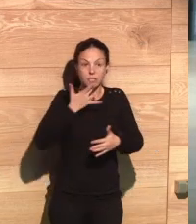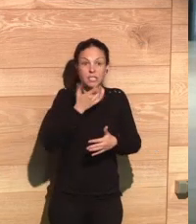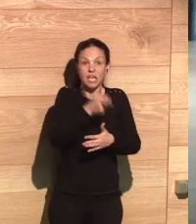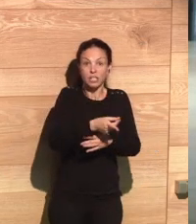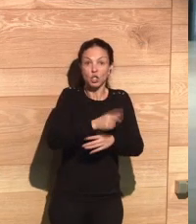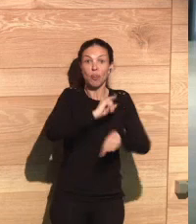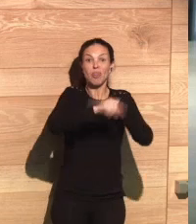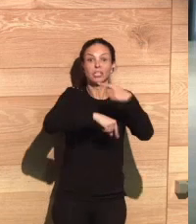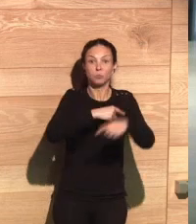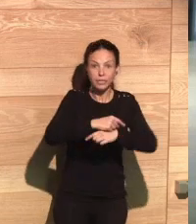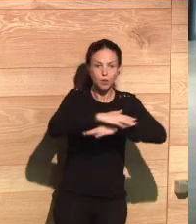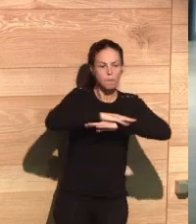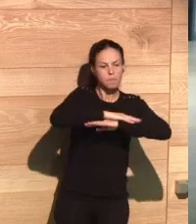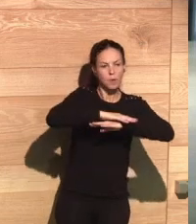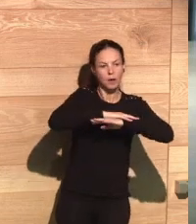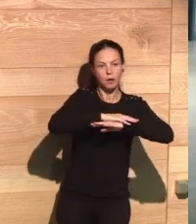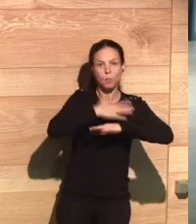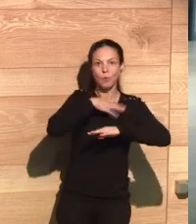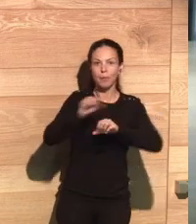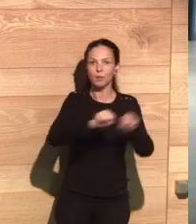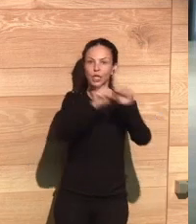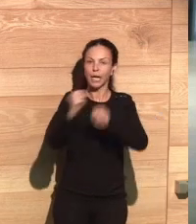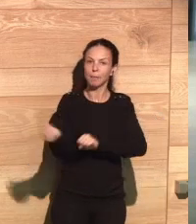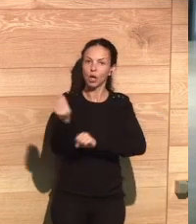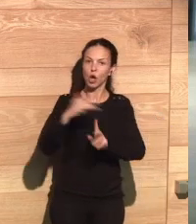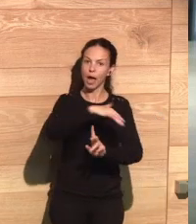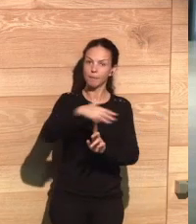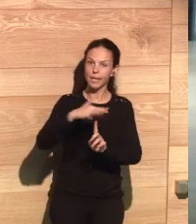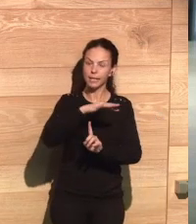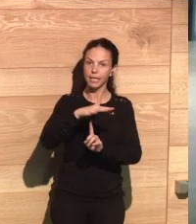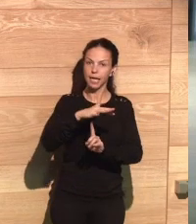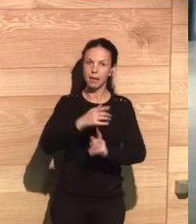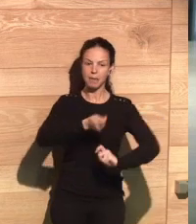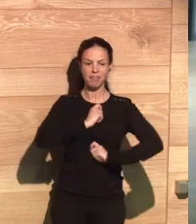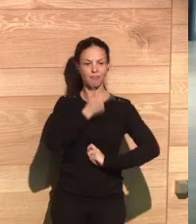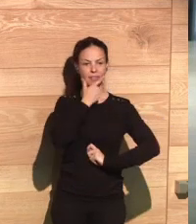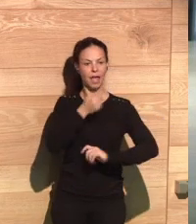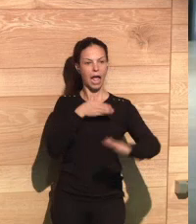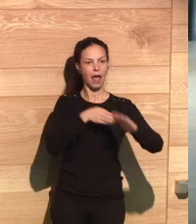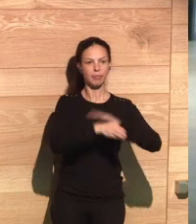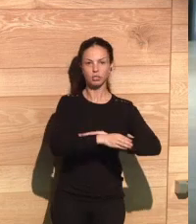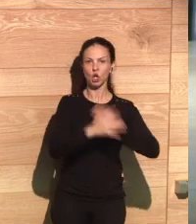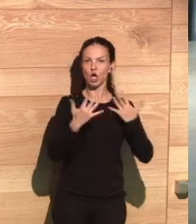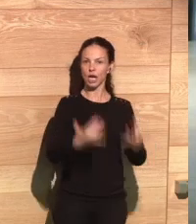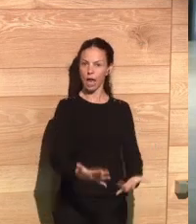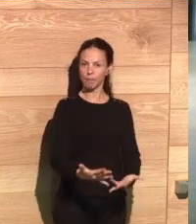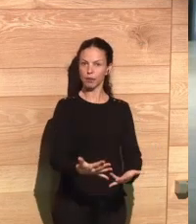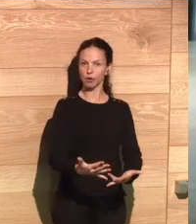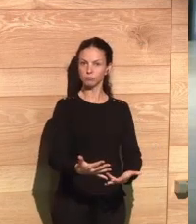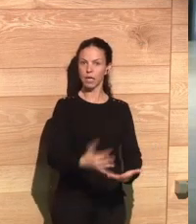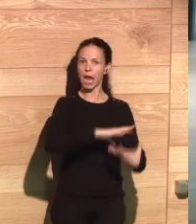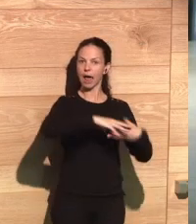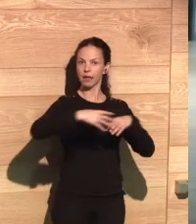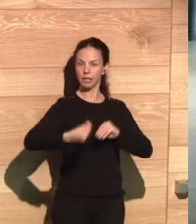I support any mobility studies so that the government can improve the policies